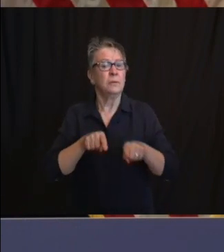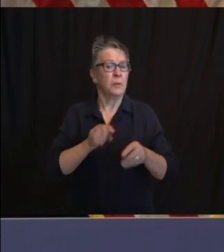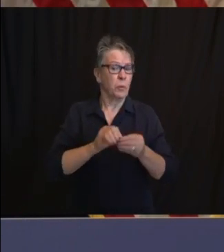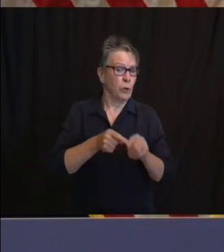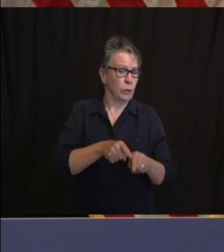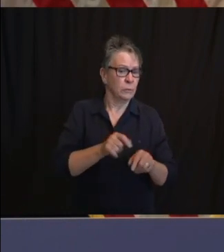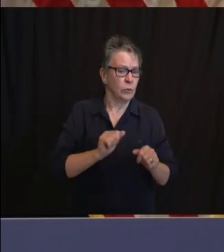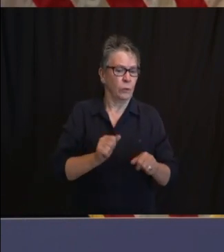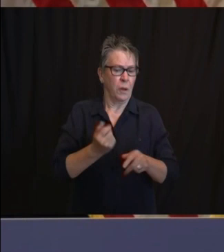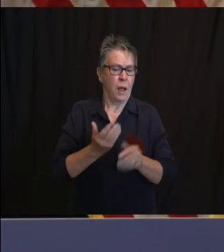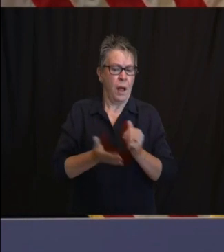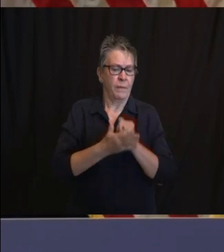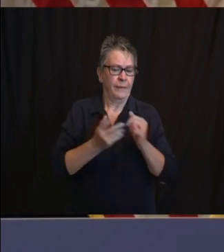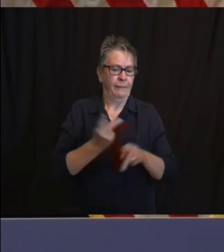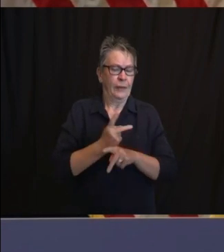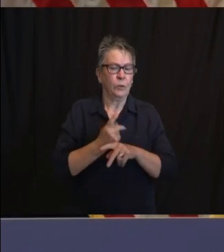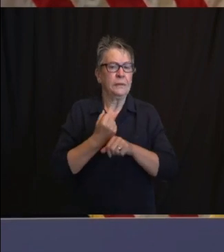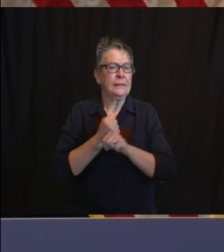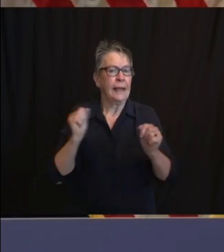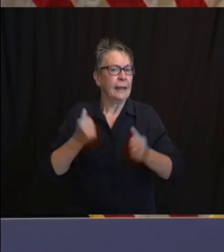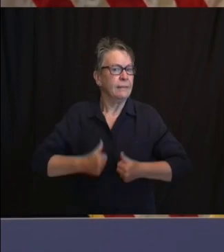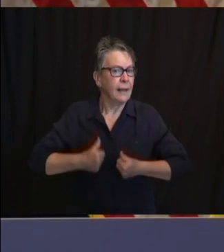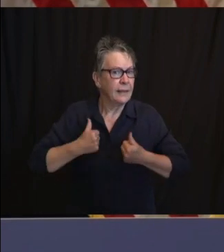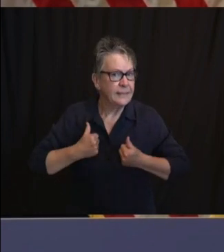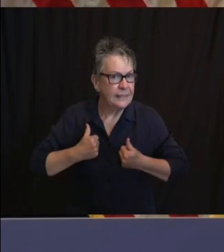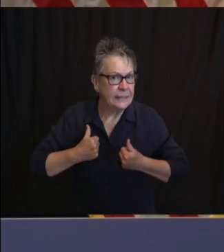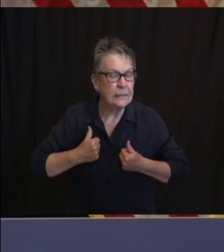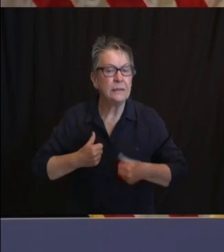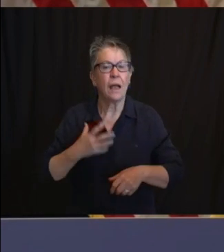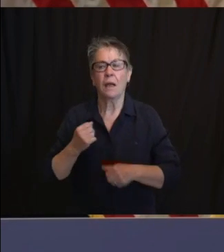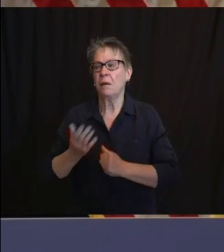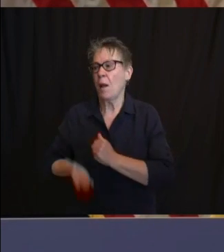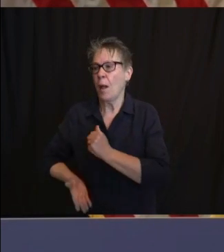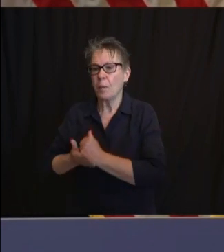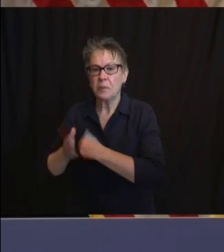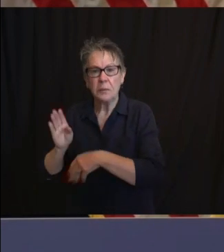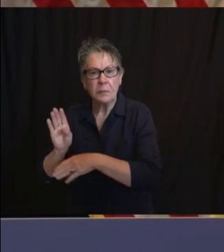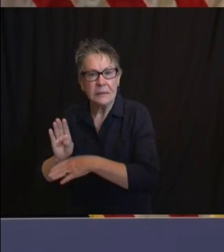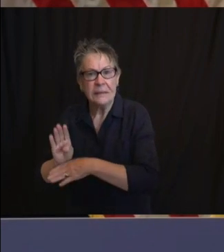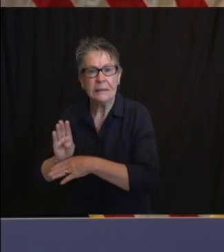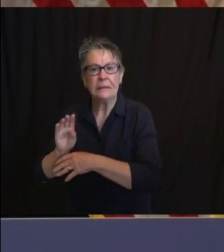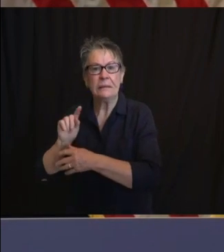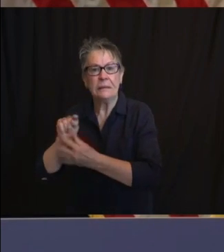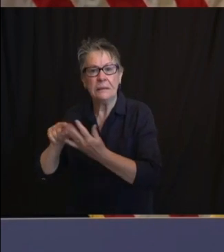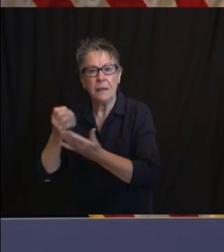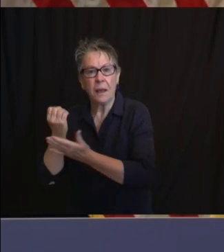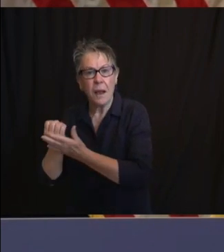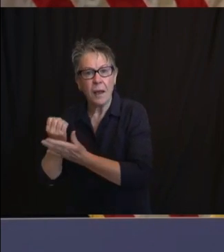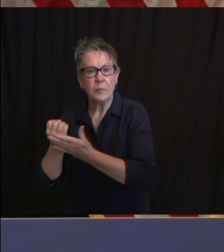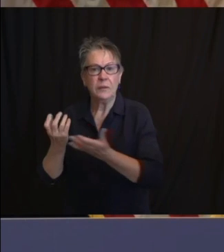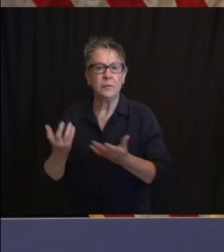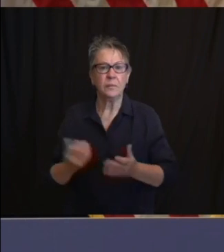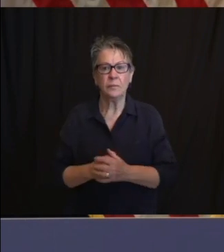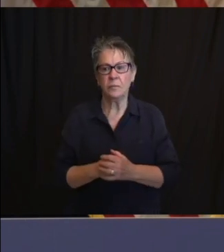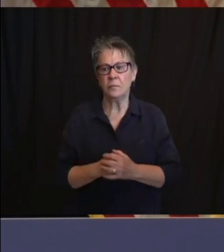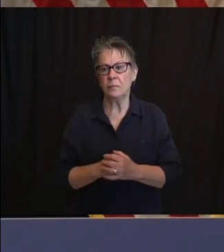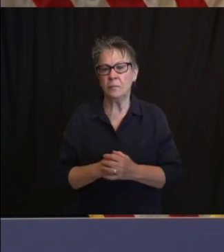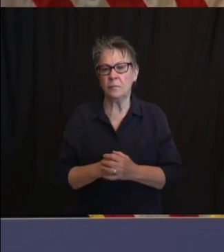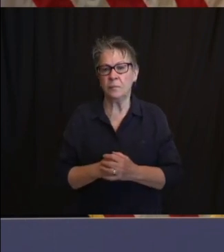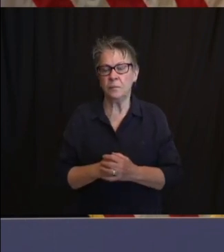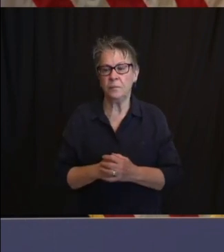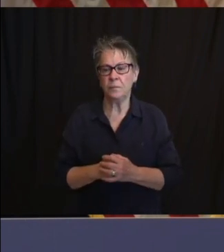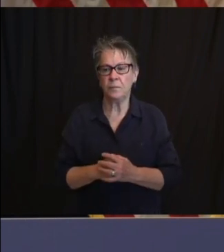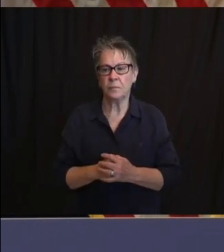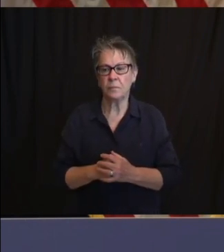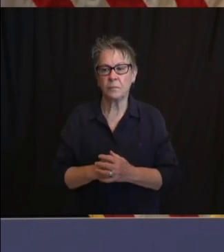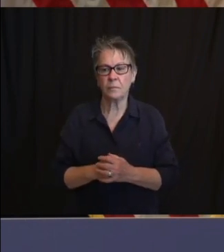try to achieve every day. I'm not sure there's a specific, it's part of, I mentioned this a second ago, it's part of the reason